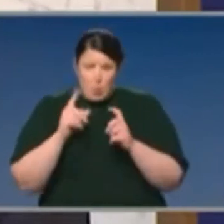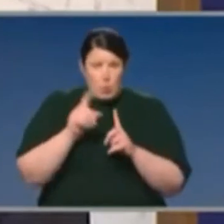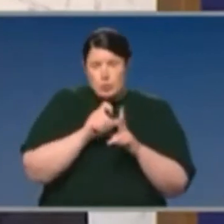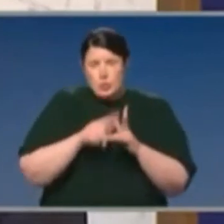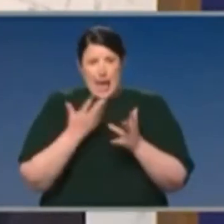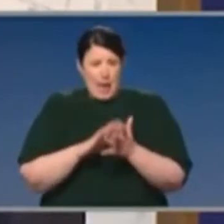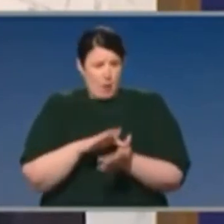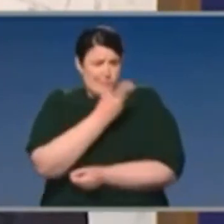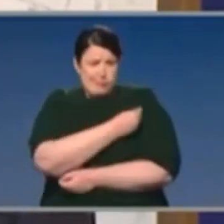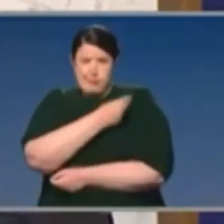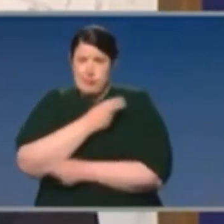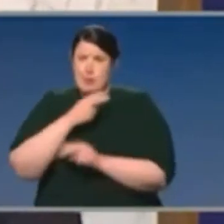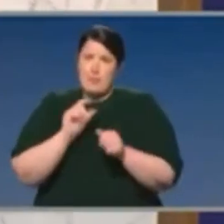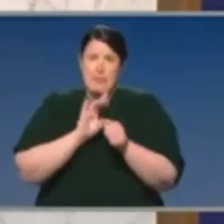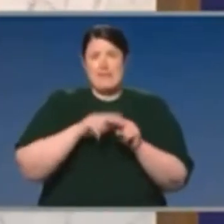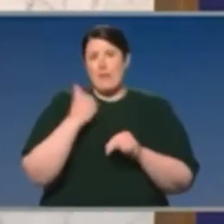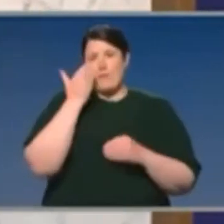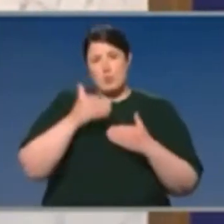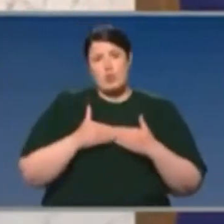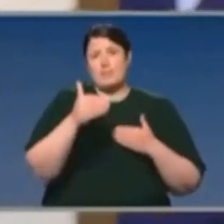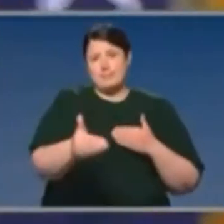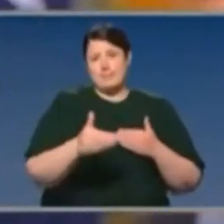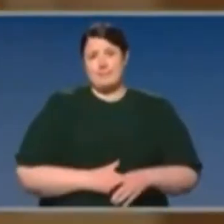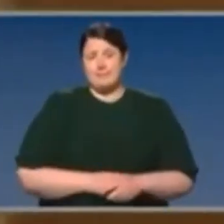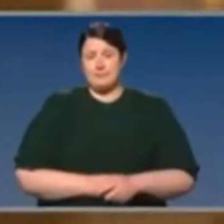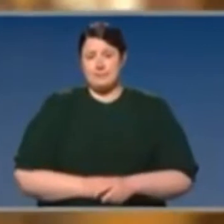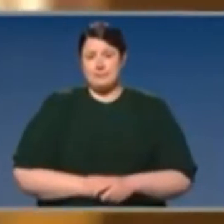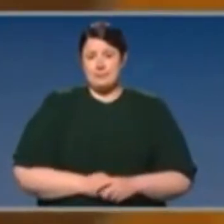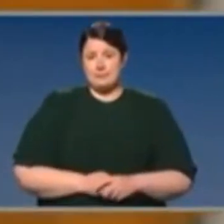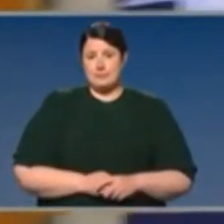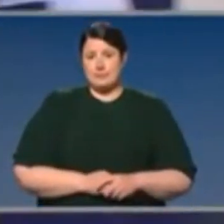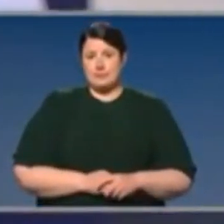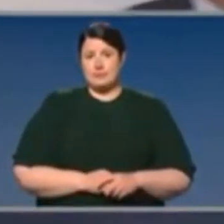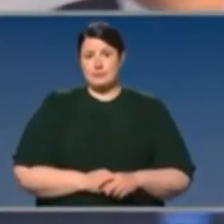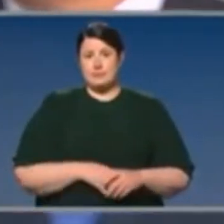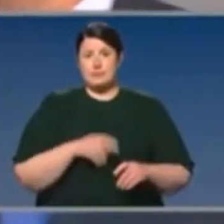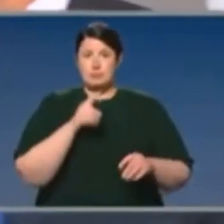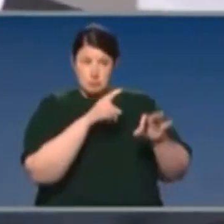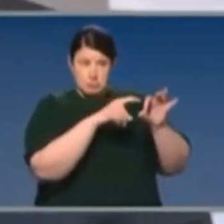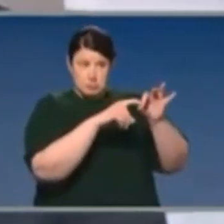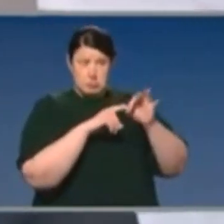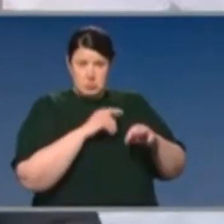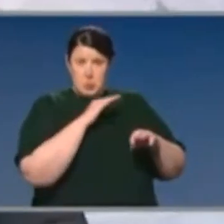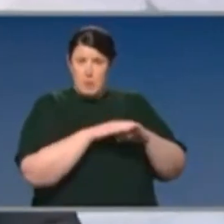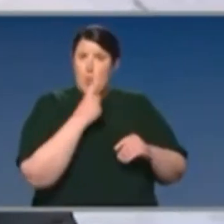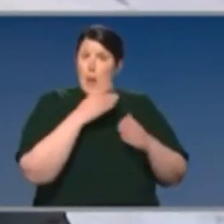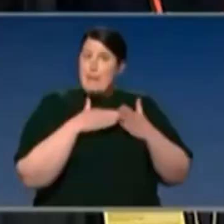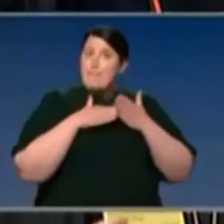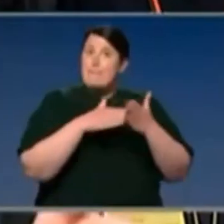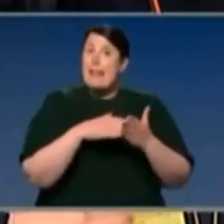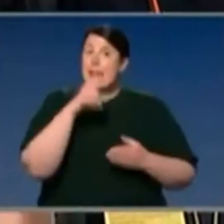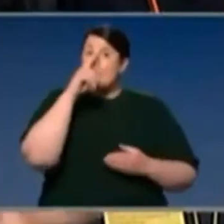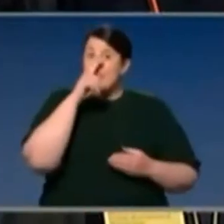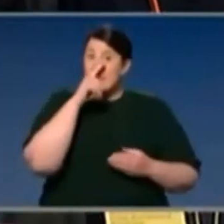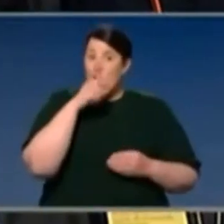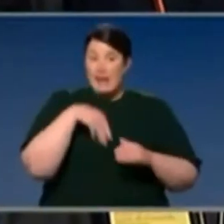keep you up to date with future developments in the future. Thank you. You've got more than one million Melbournians, Victorians who rely on